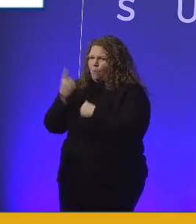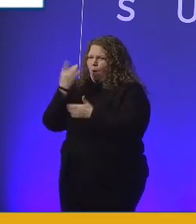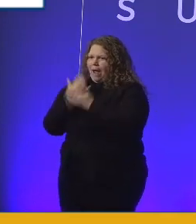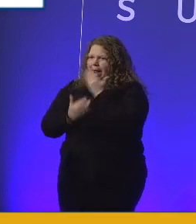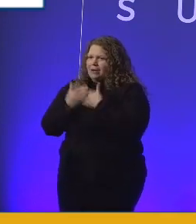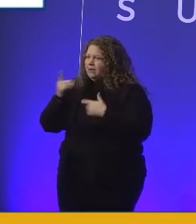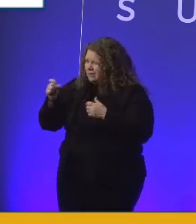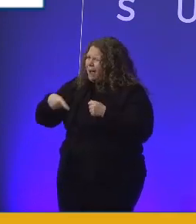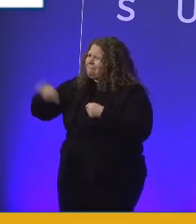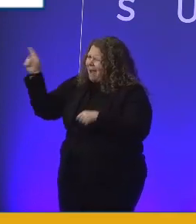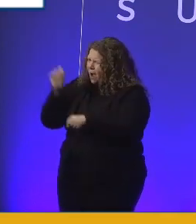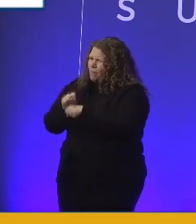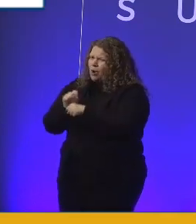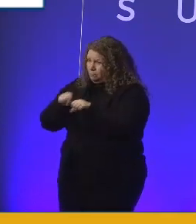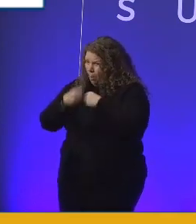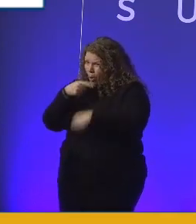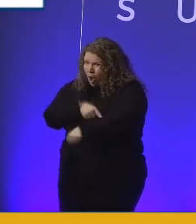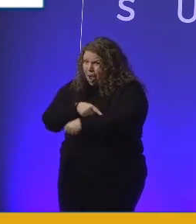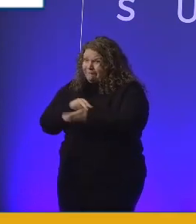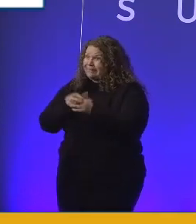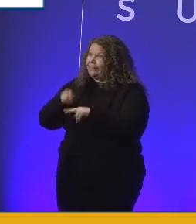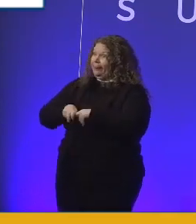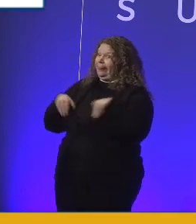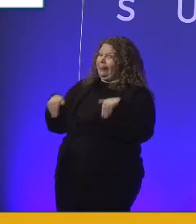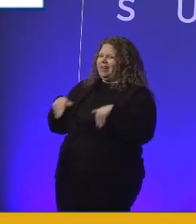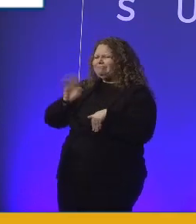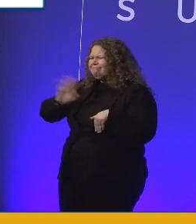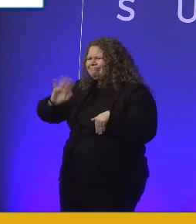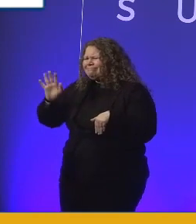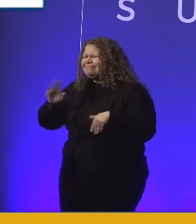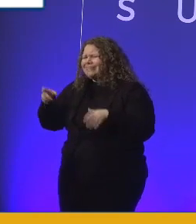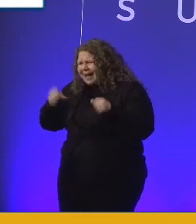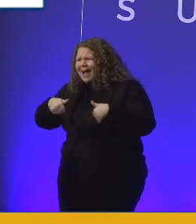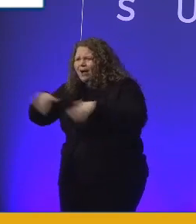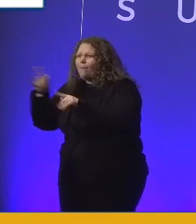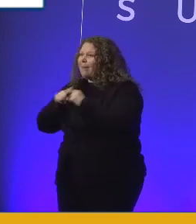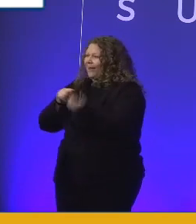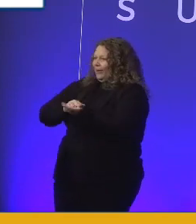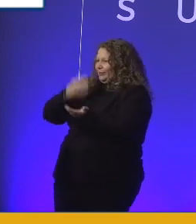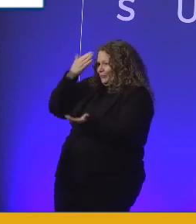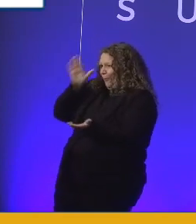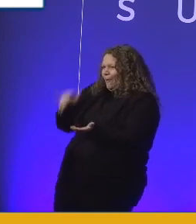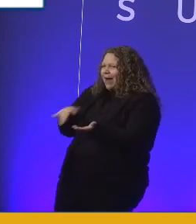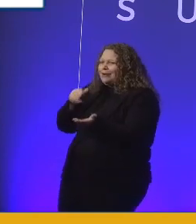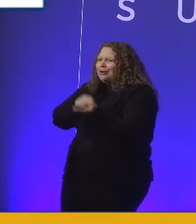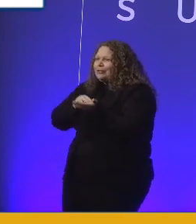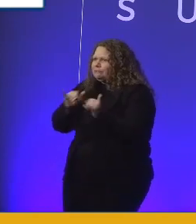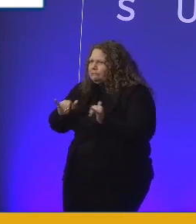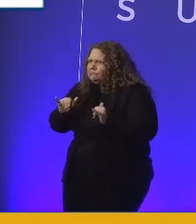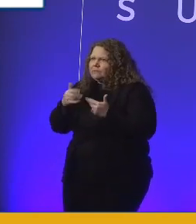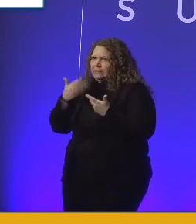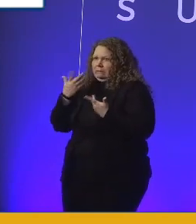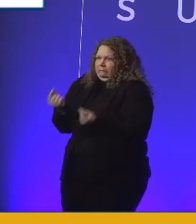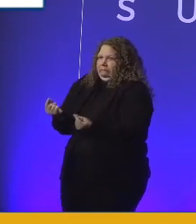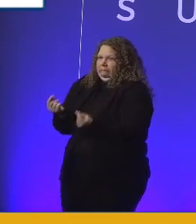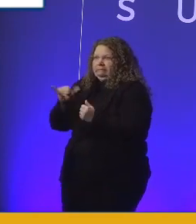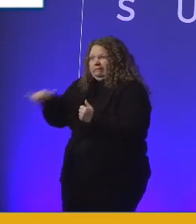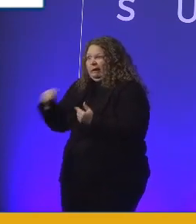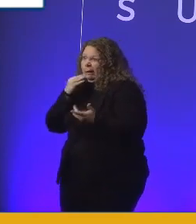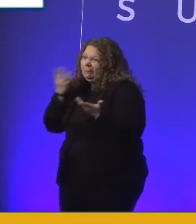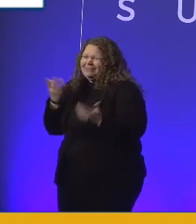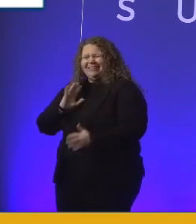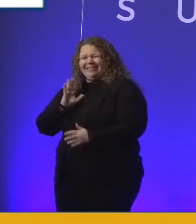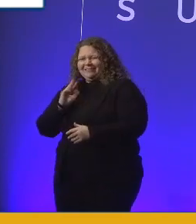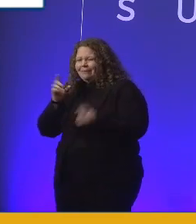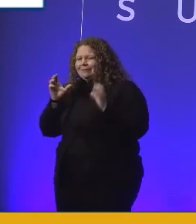but it's this work that will start to drive some of that influence out there. That's really our hope. So next steps. Take the learning further across